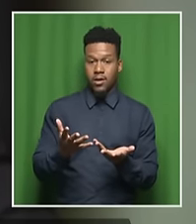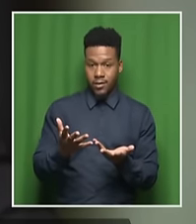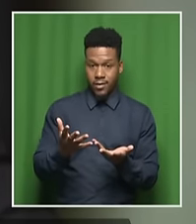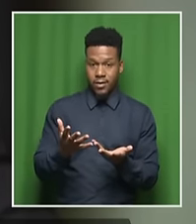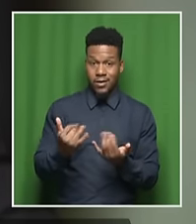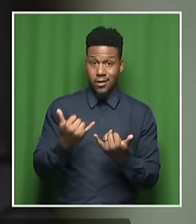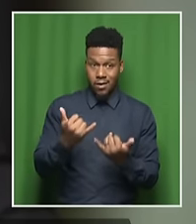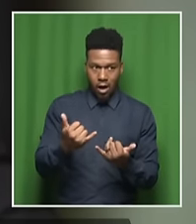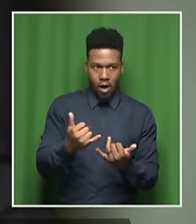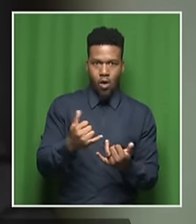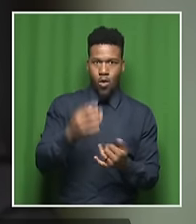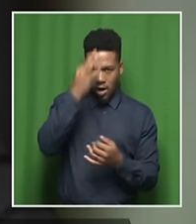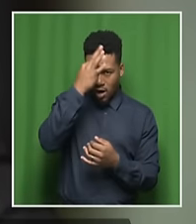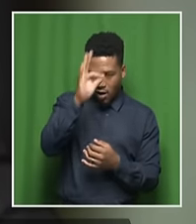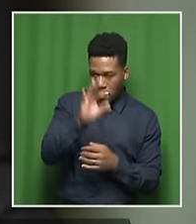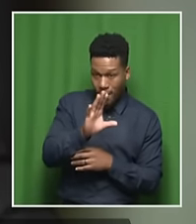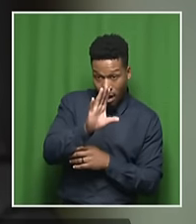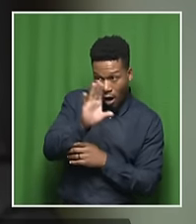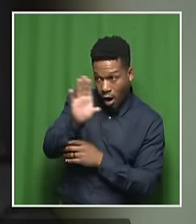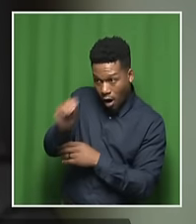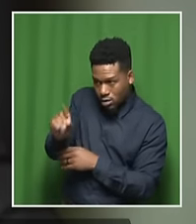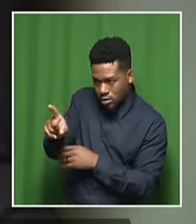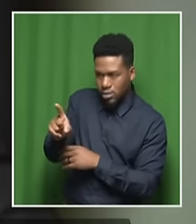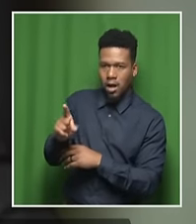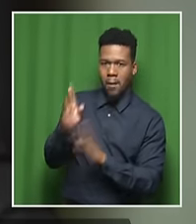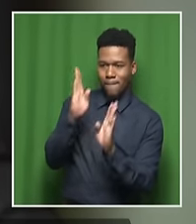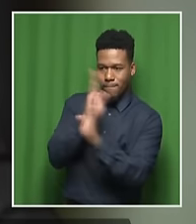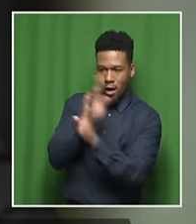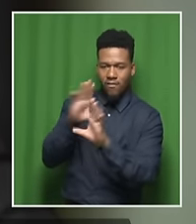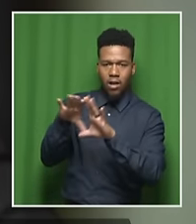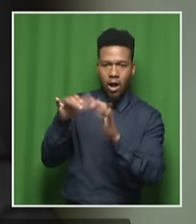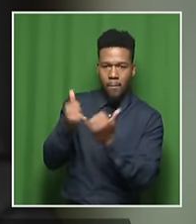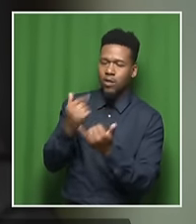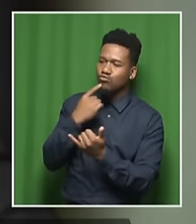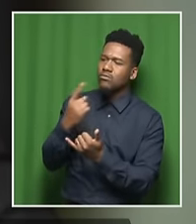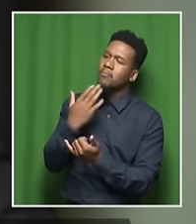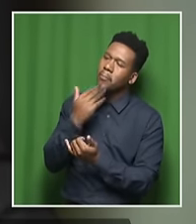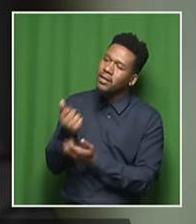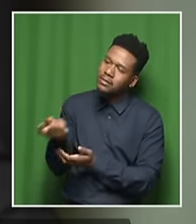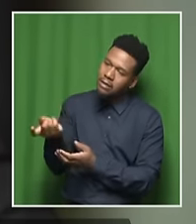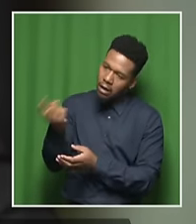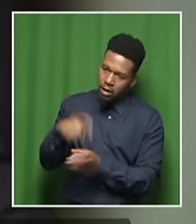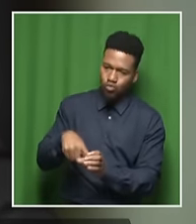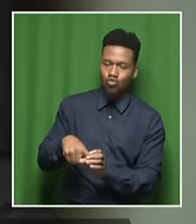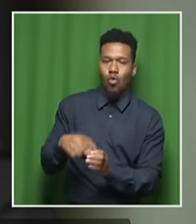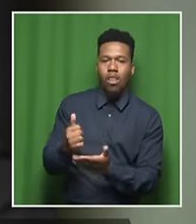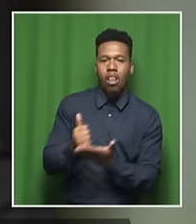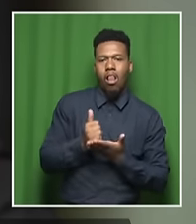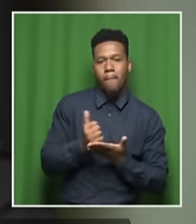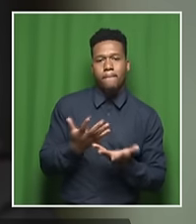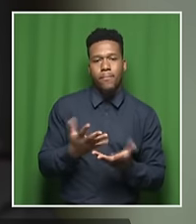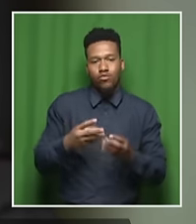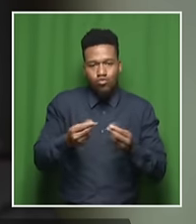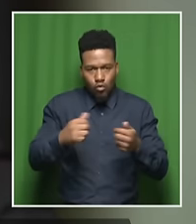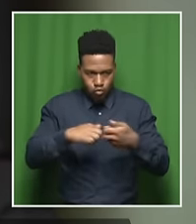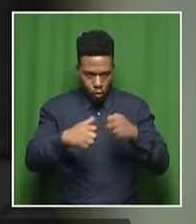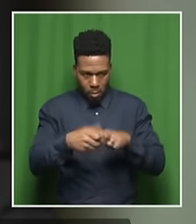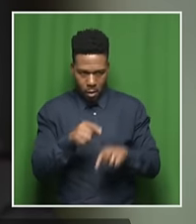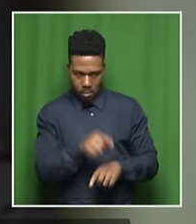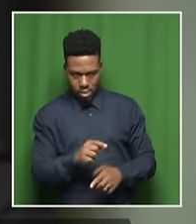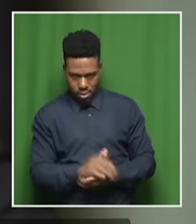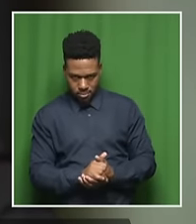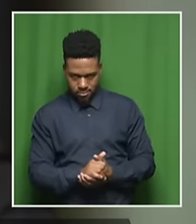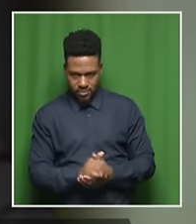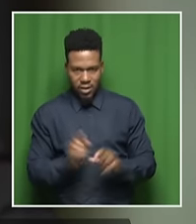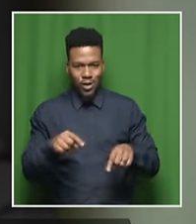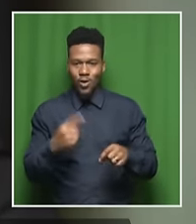the private sector to say that they need to jump in and assist dysfunctional municipalities. But I feel that, you know, we can't